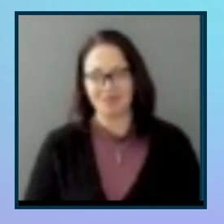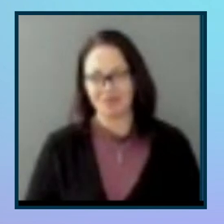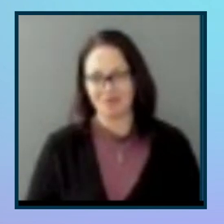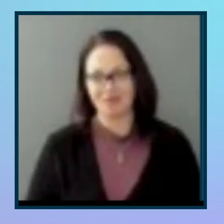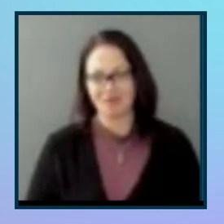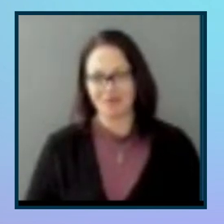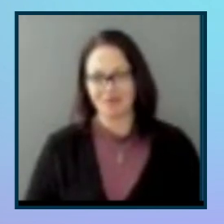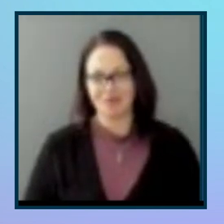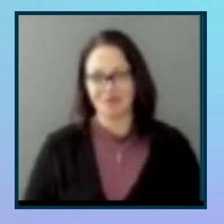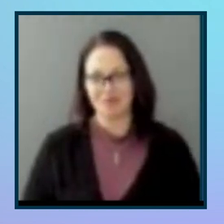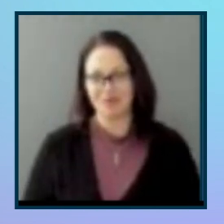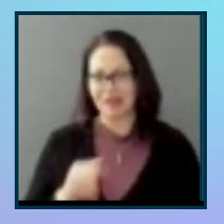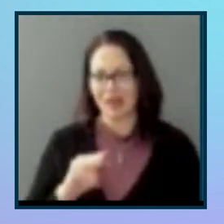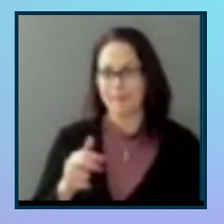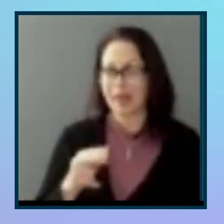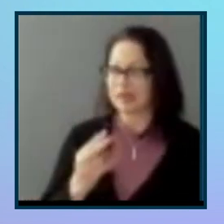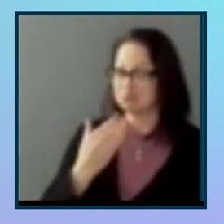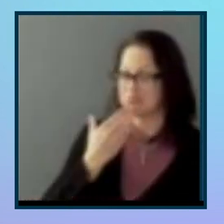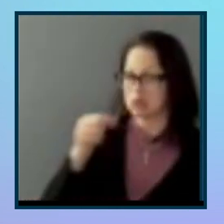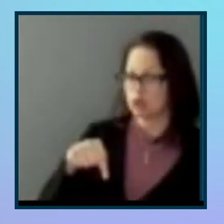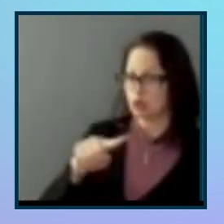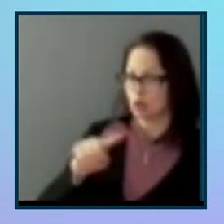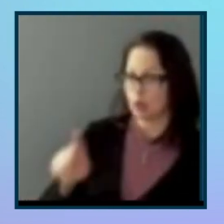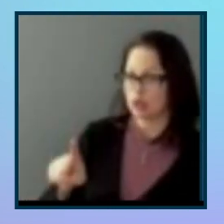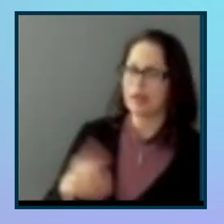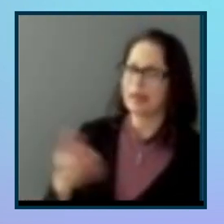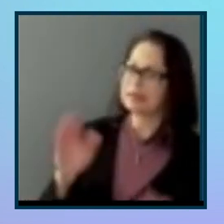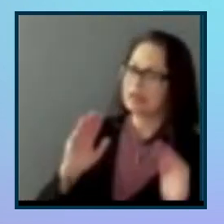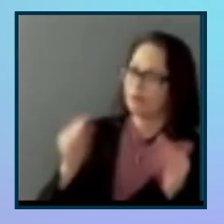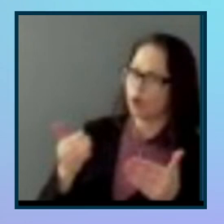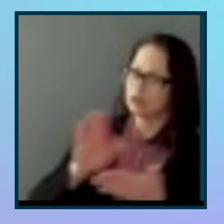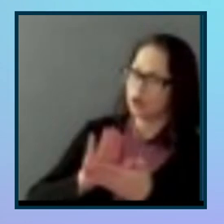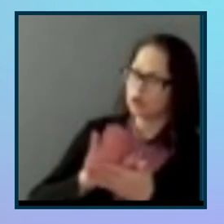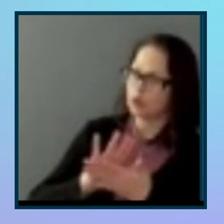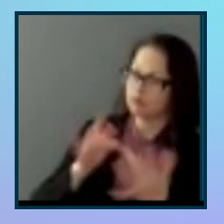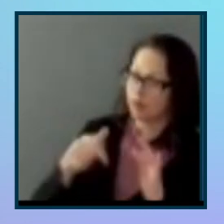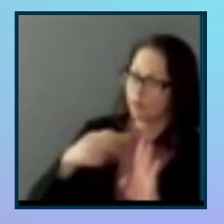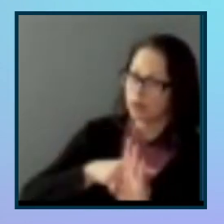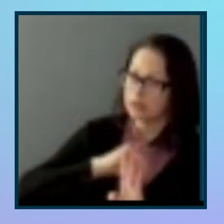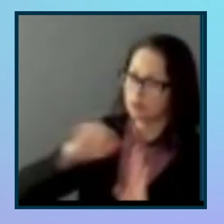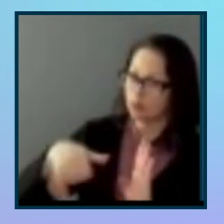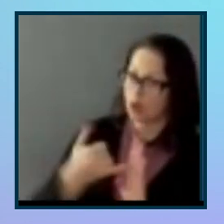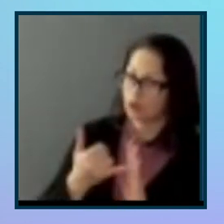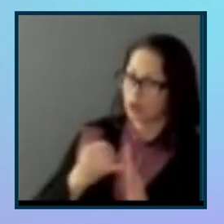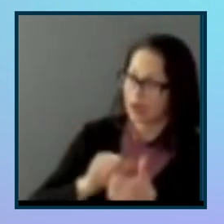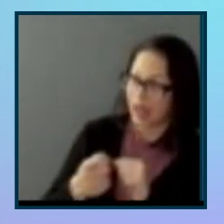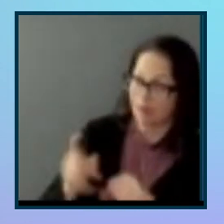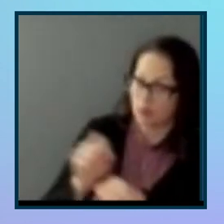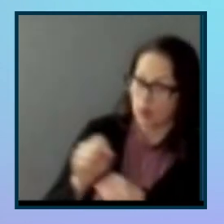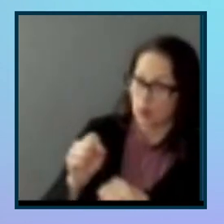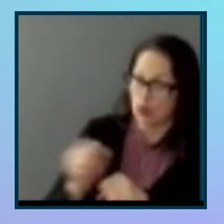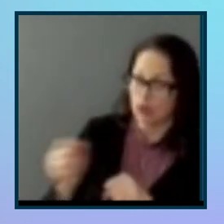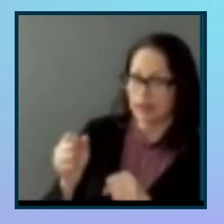This is a great question. This Is there a focus on school outreach for this project? How have you been working on engaging